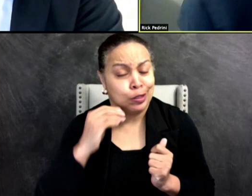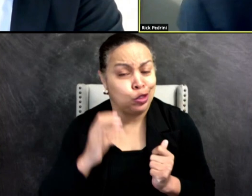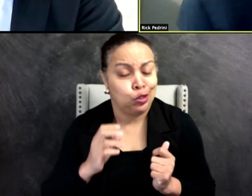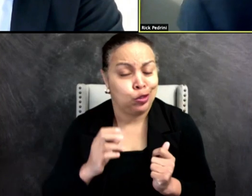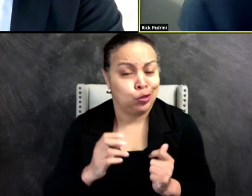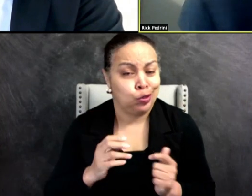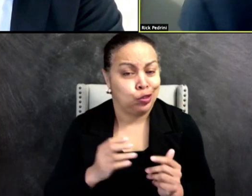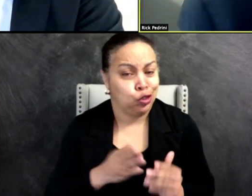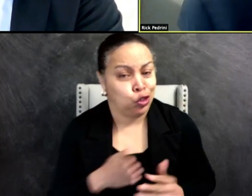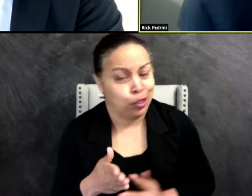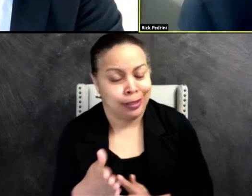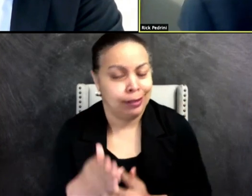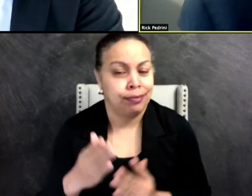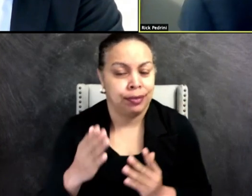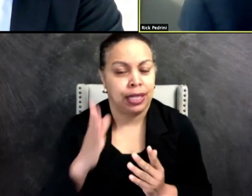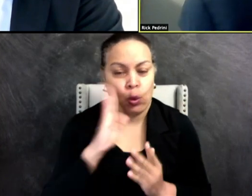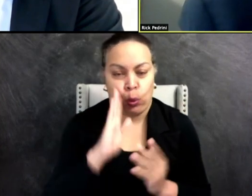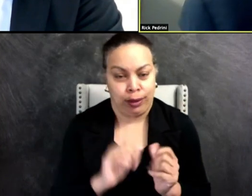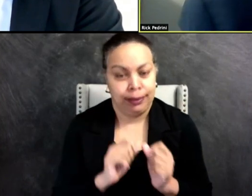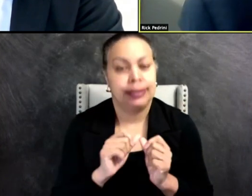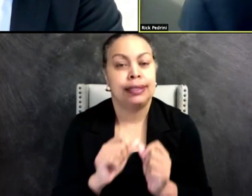It's going to be a journey that continues.